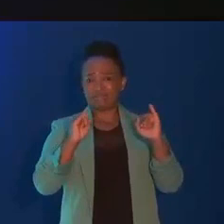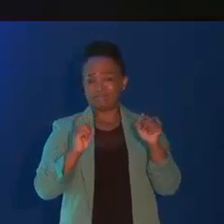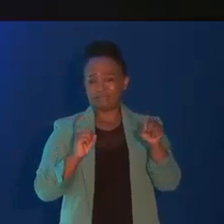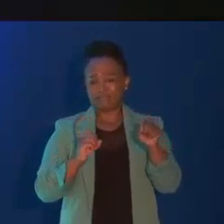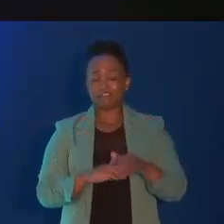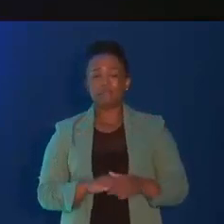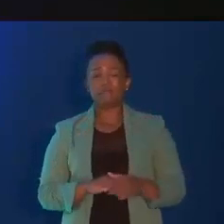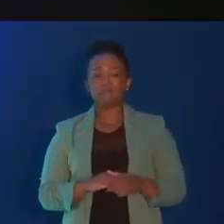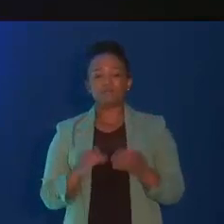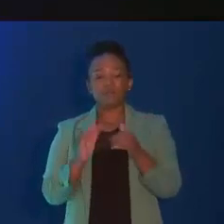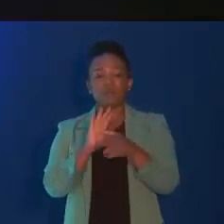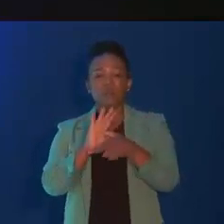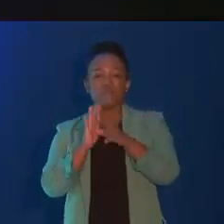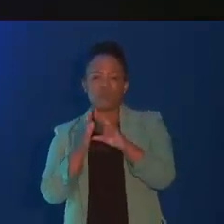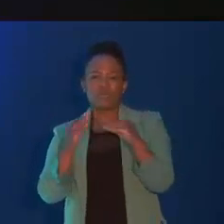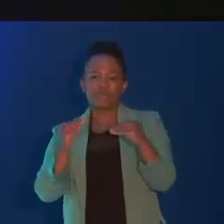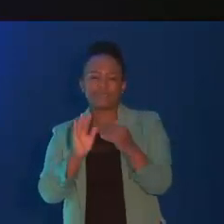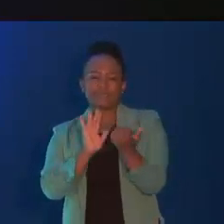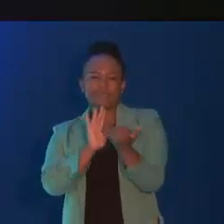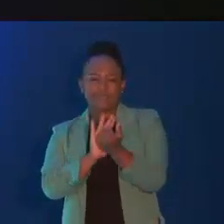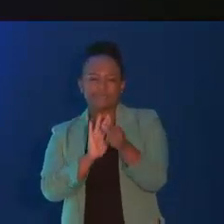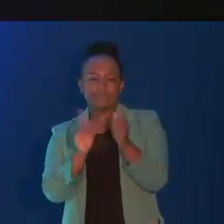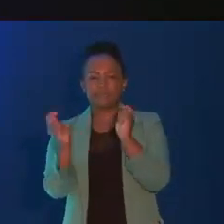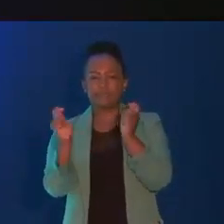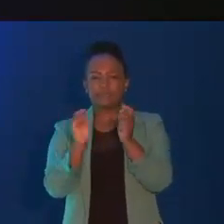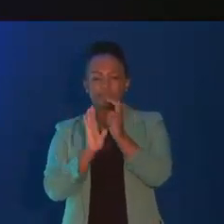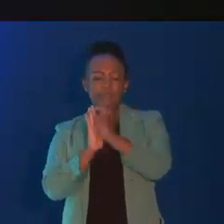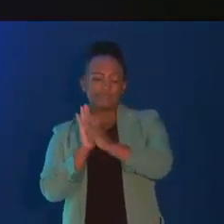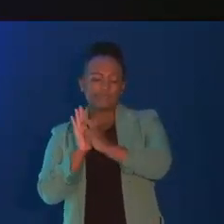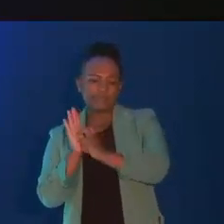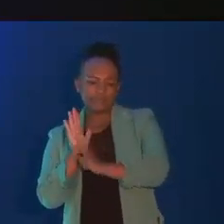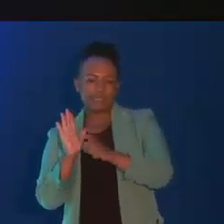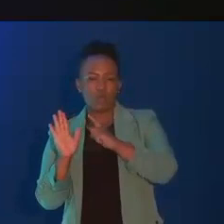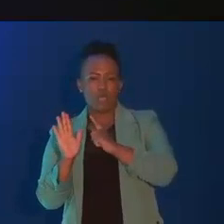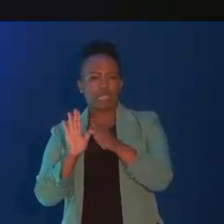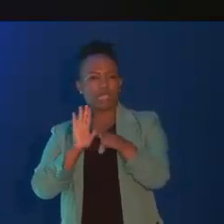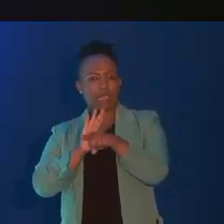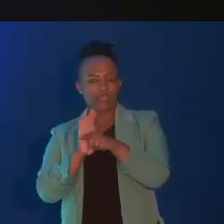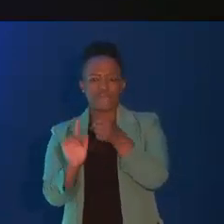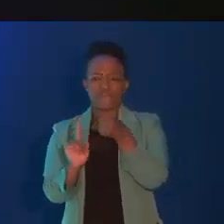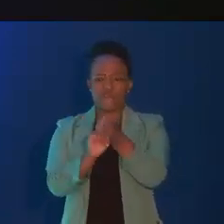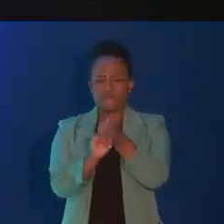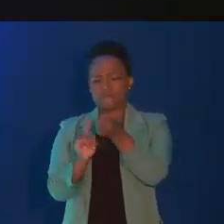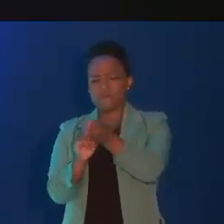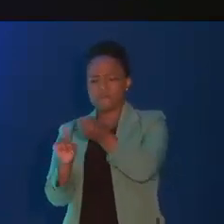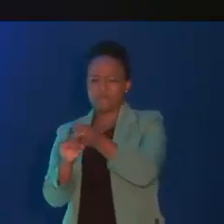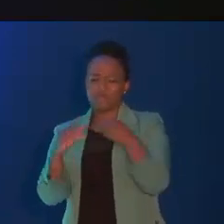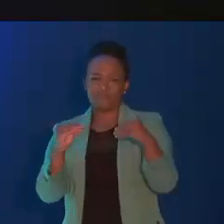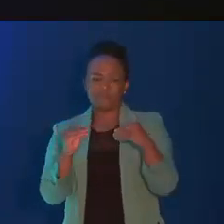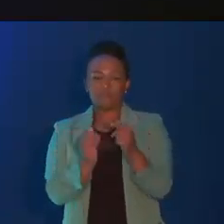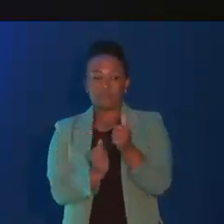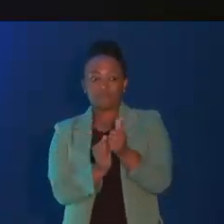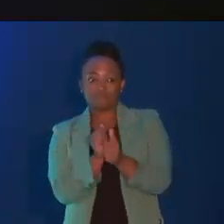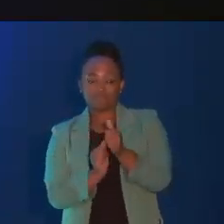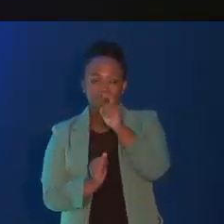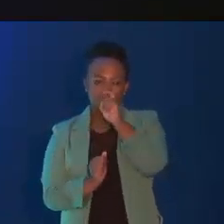currently reviewing the Business Act to change regulations that impact negatively on SMMEs. My brothers and